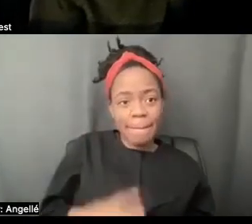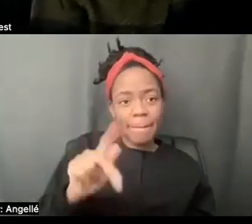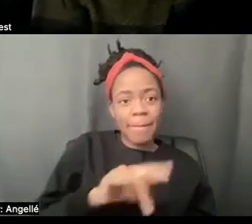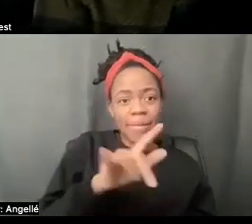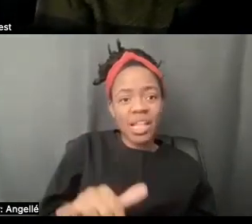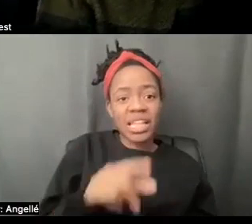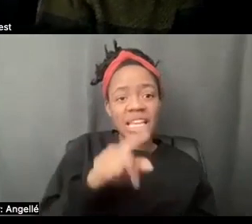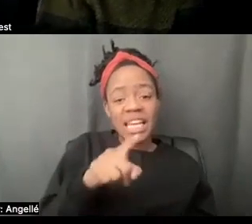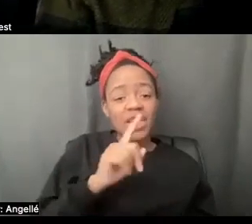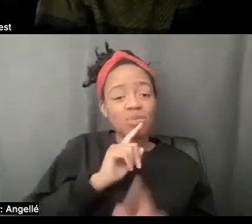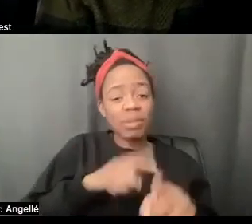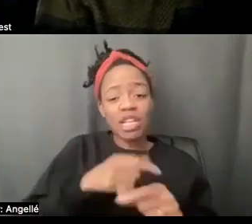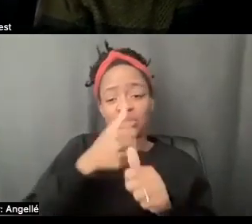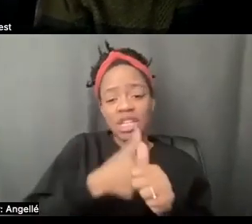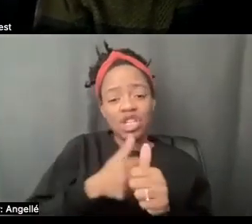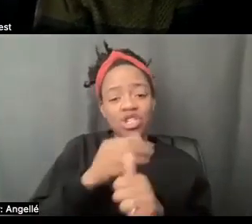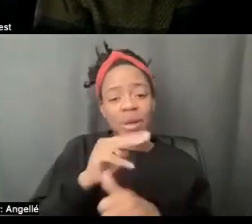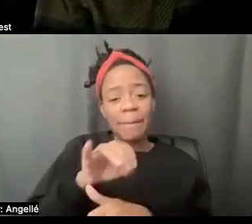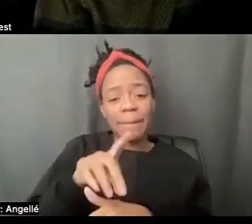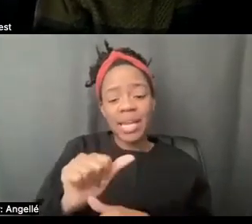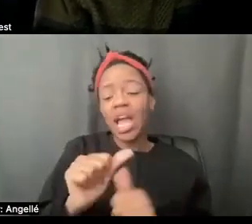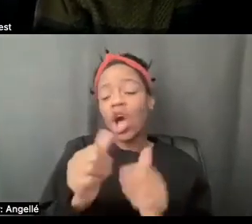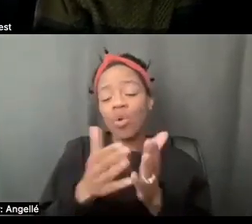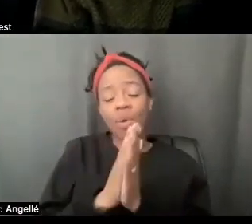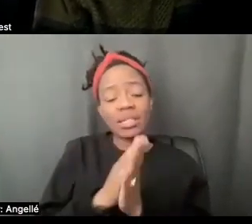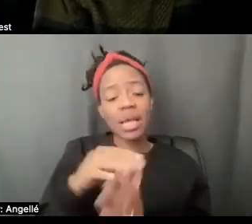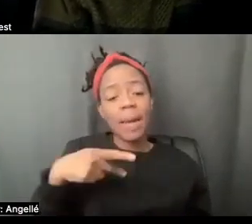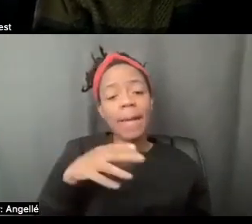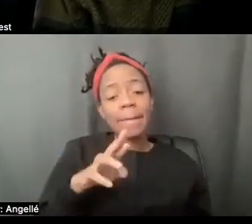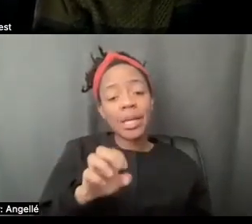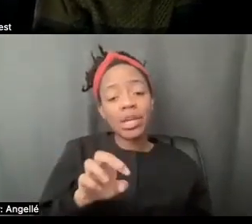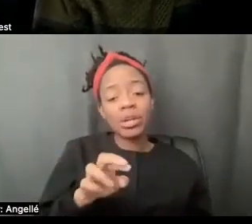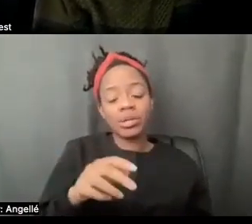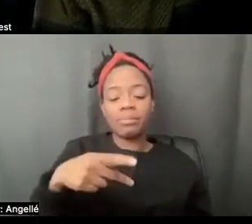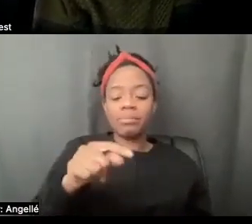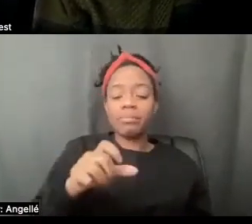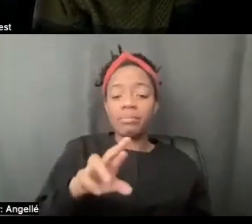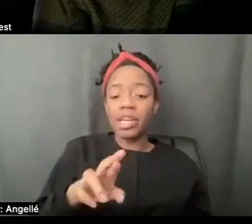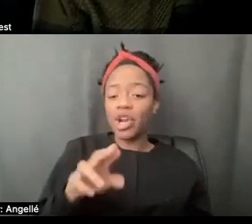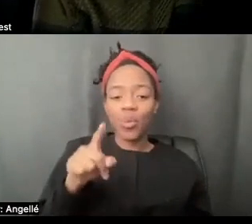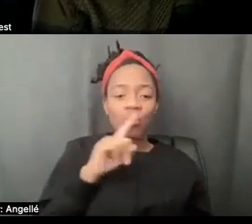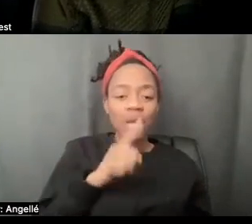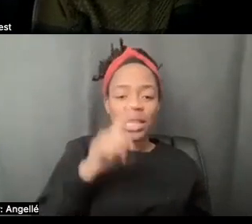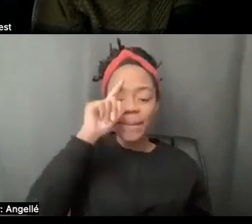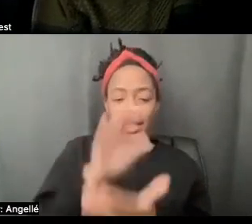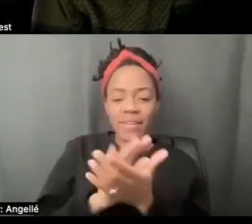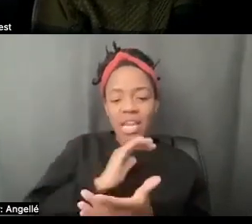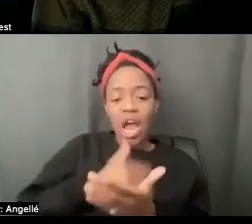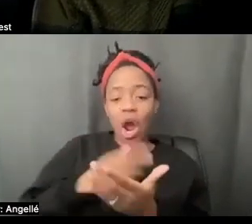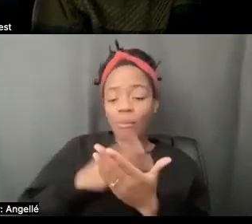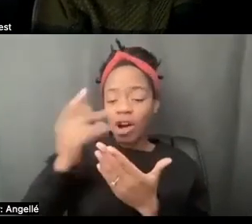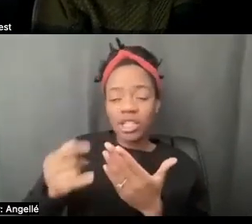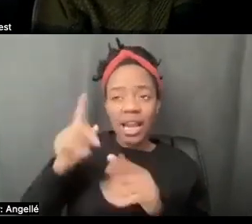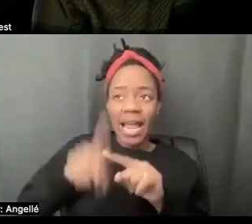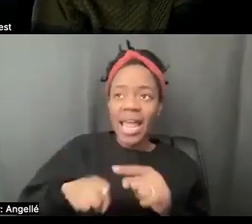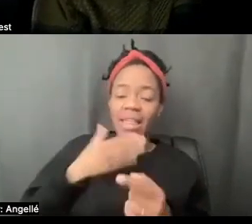media request in regards to it. I mean, Peter is really just truly a believer in this project and I can't, I can't thank him enough.